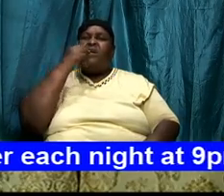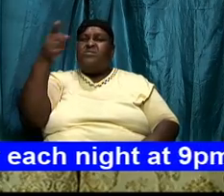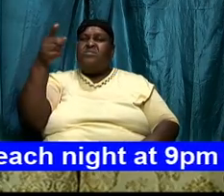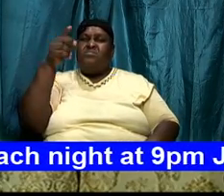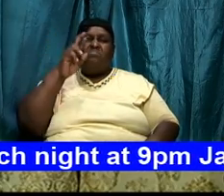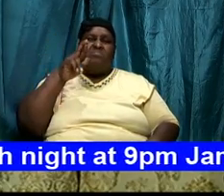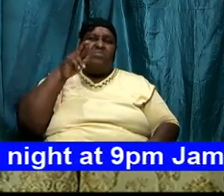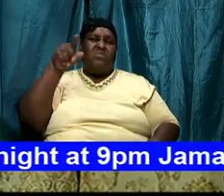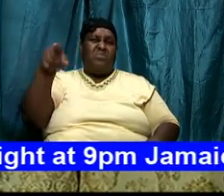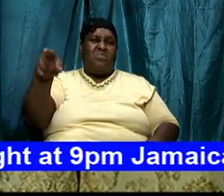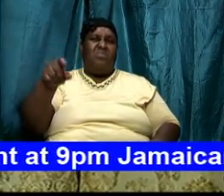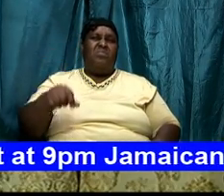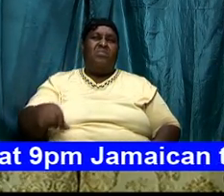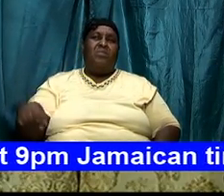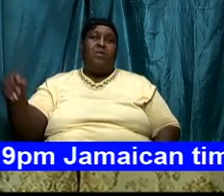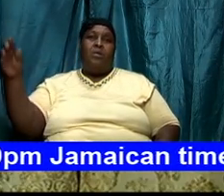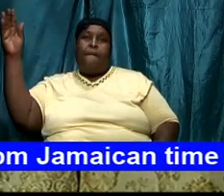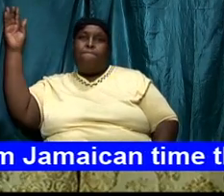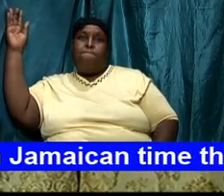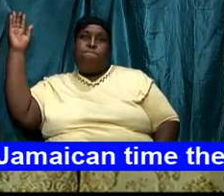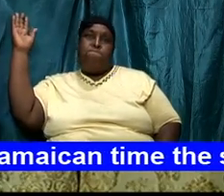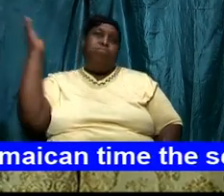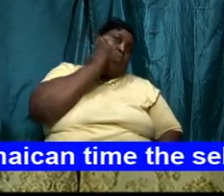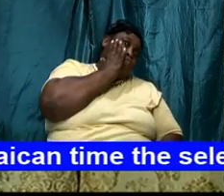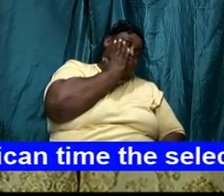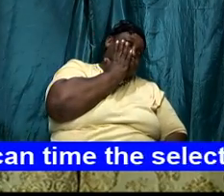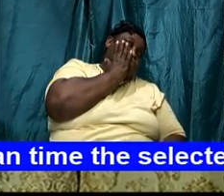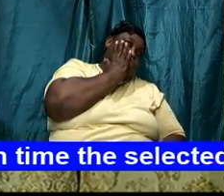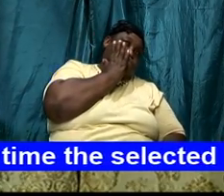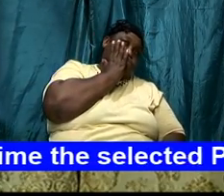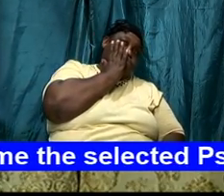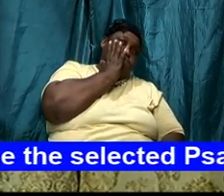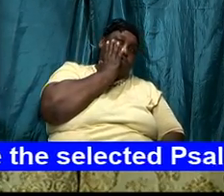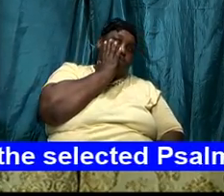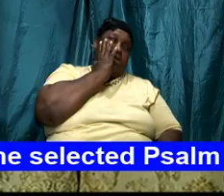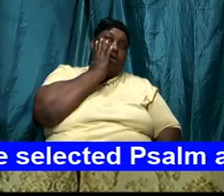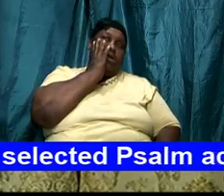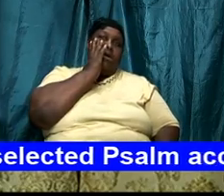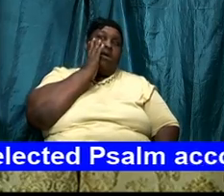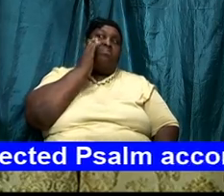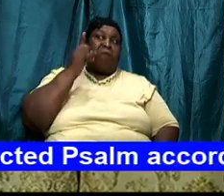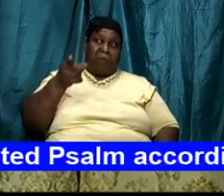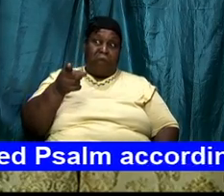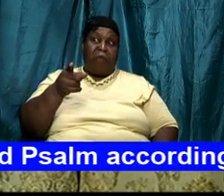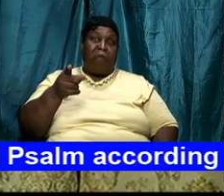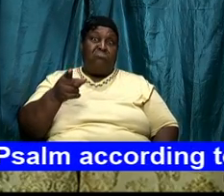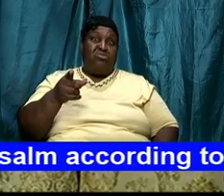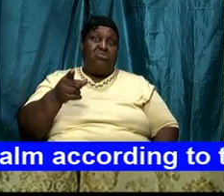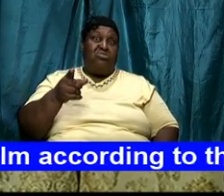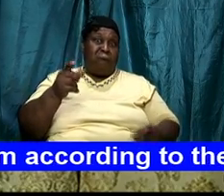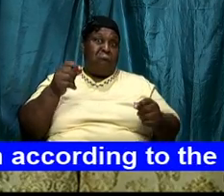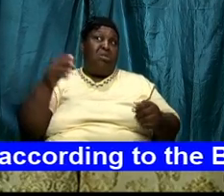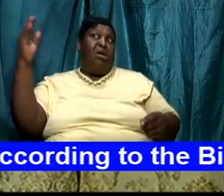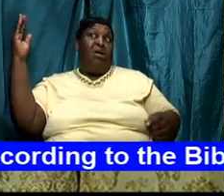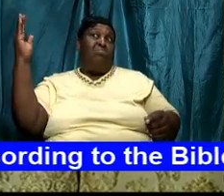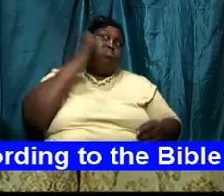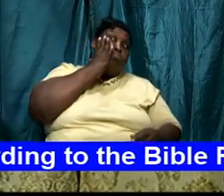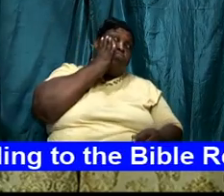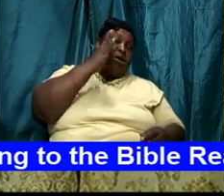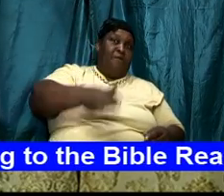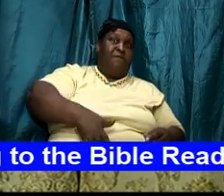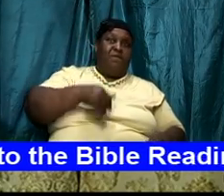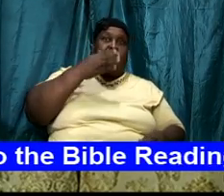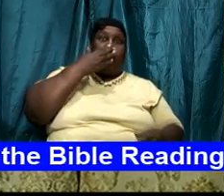to box down the person and she did that and said good